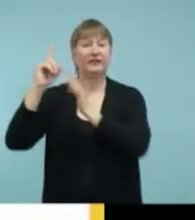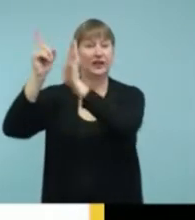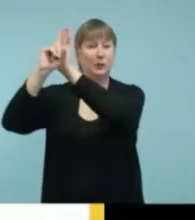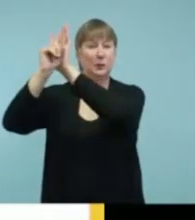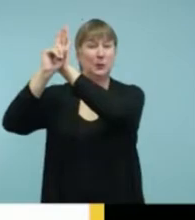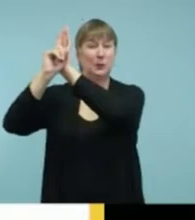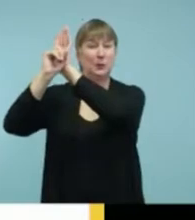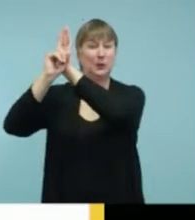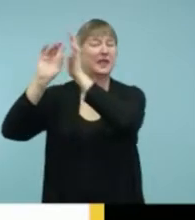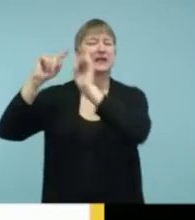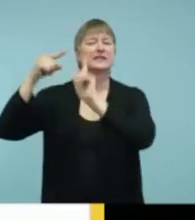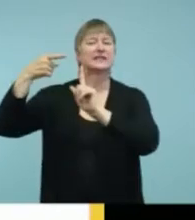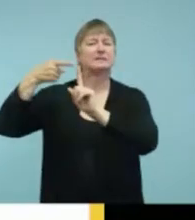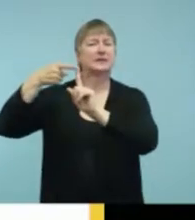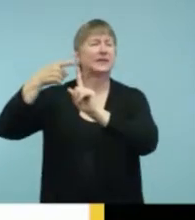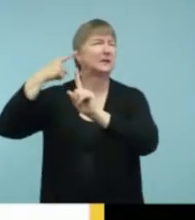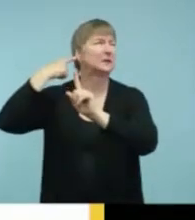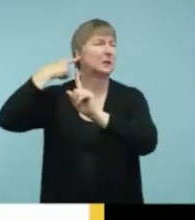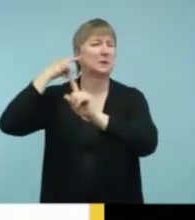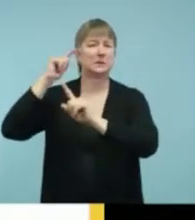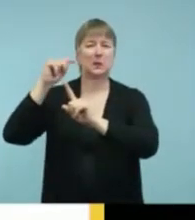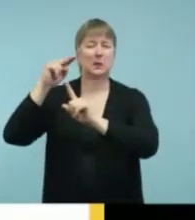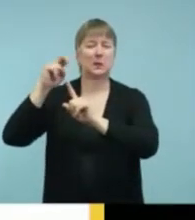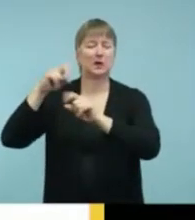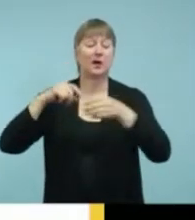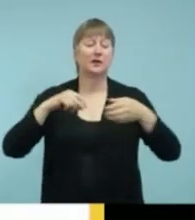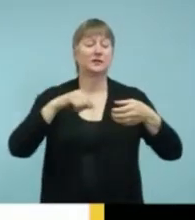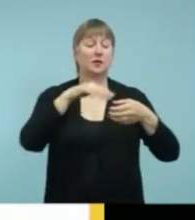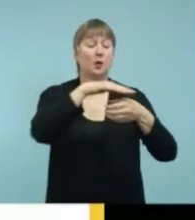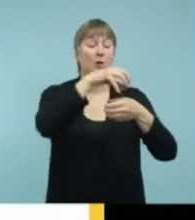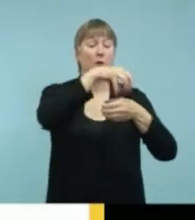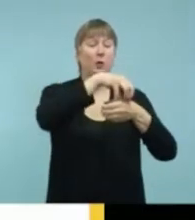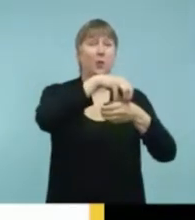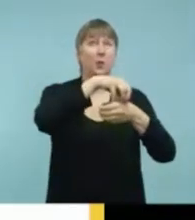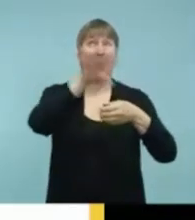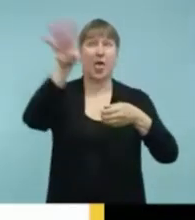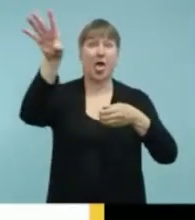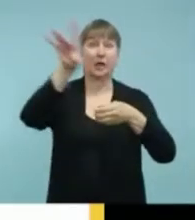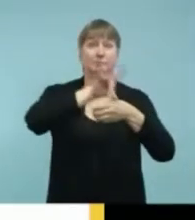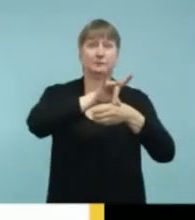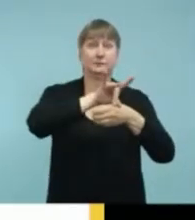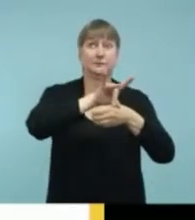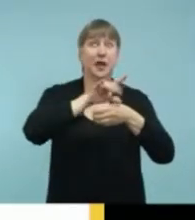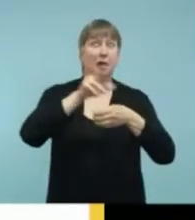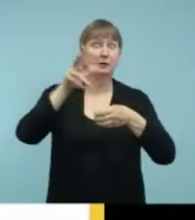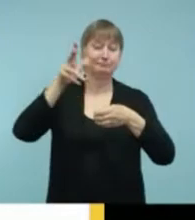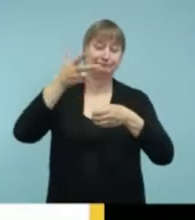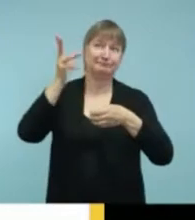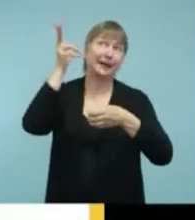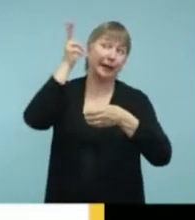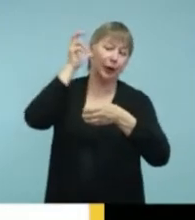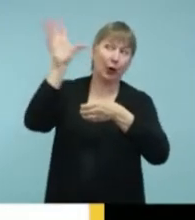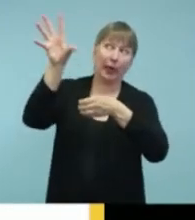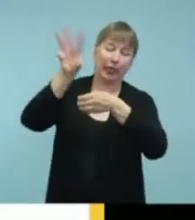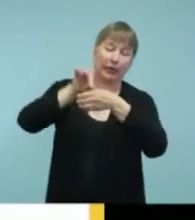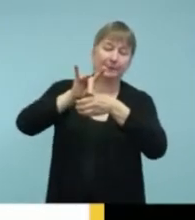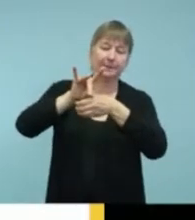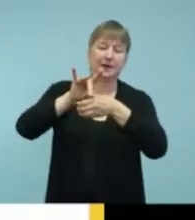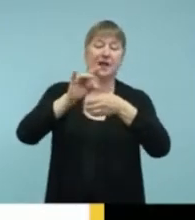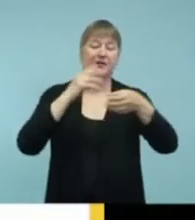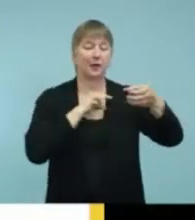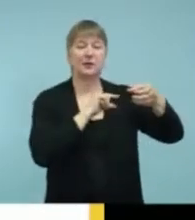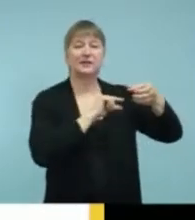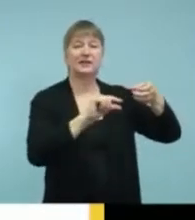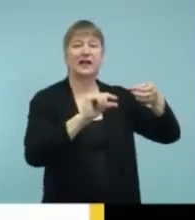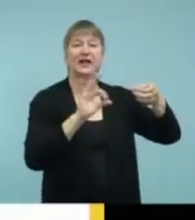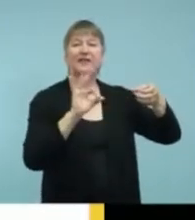And so this alarm clock will listen for that tone. And if it picks up that tone, you'll see fire like you can see on